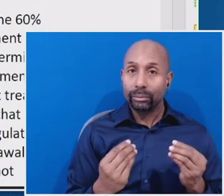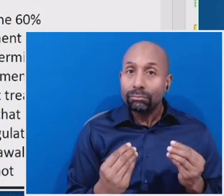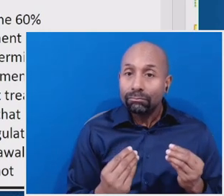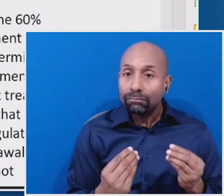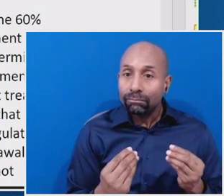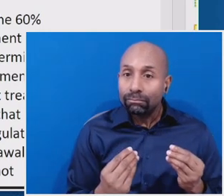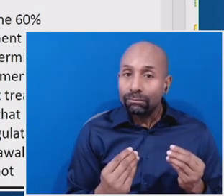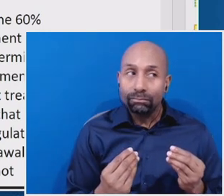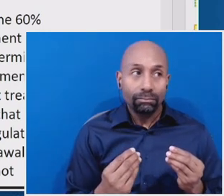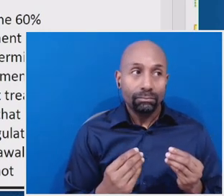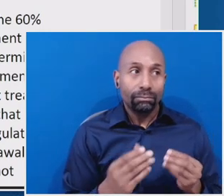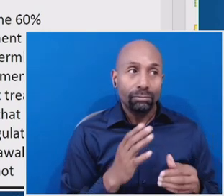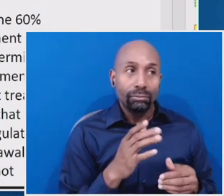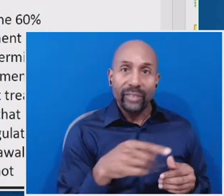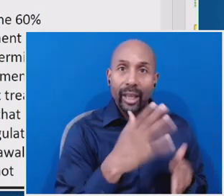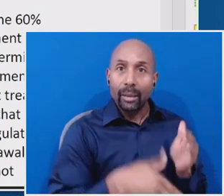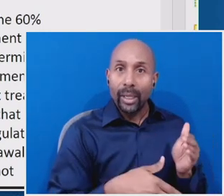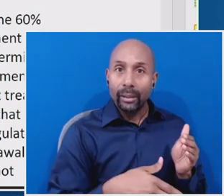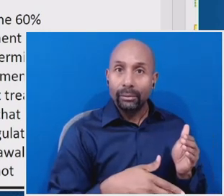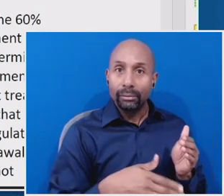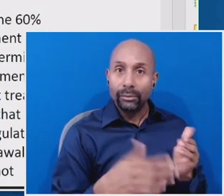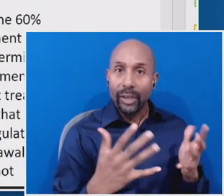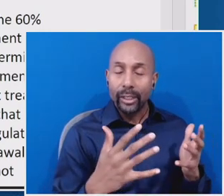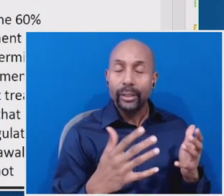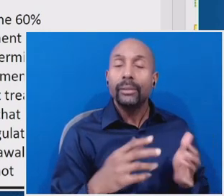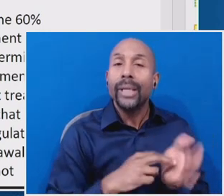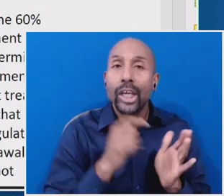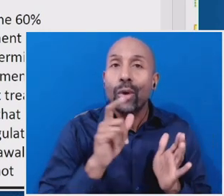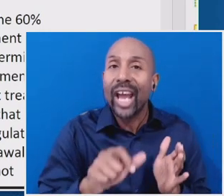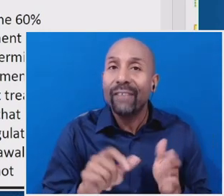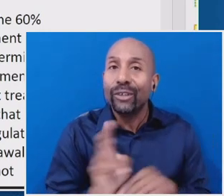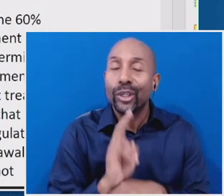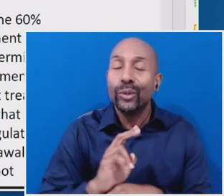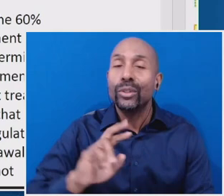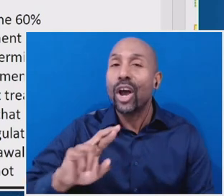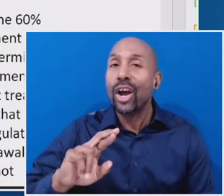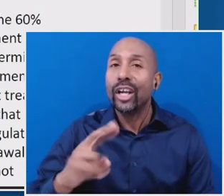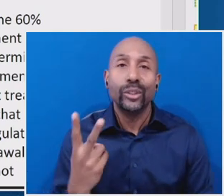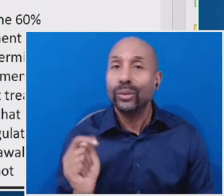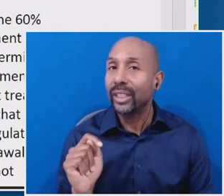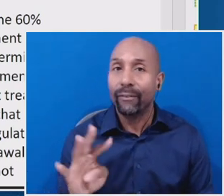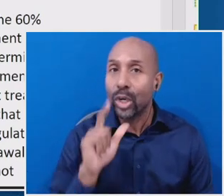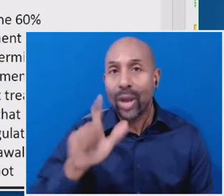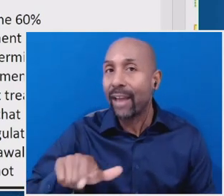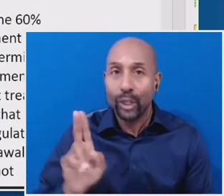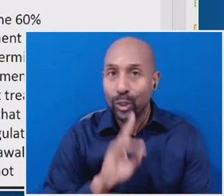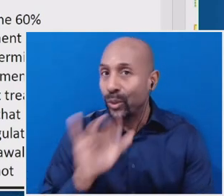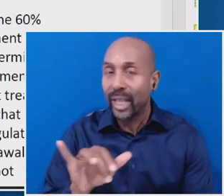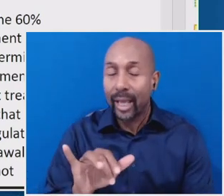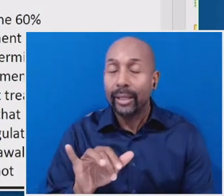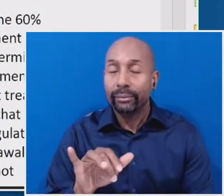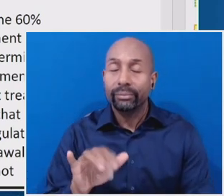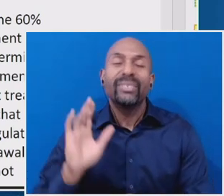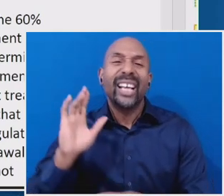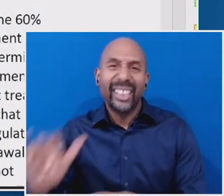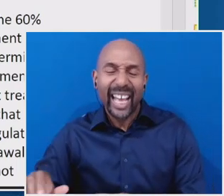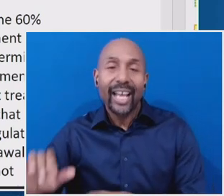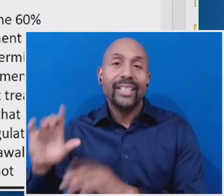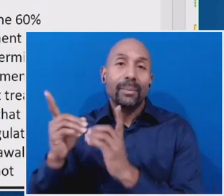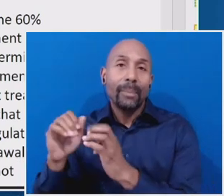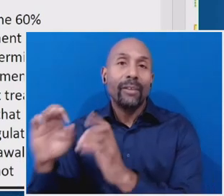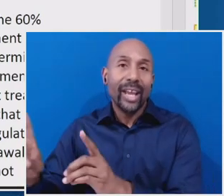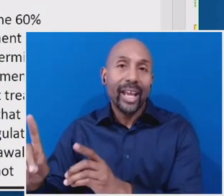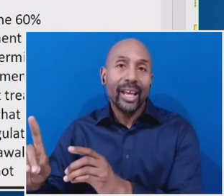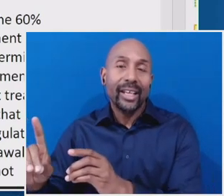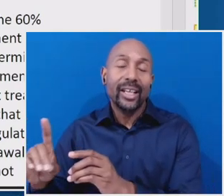need to do an R2-T4 calculation, and that was how the department originally handled this, but unfortunately, uh, school,